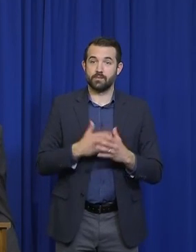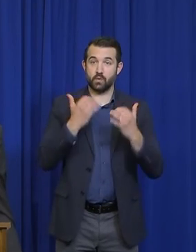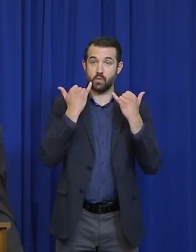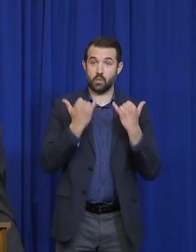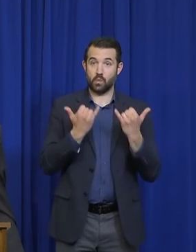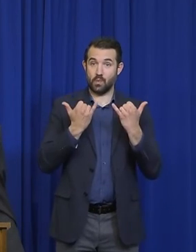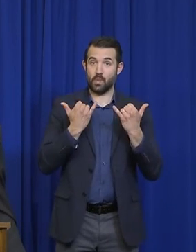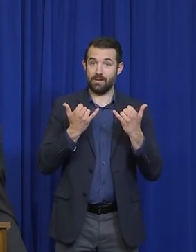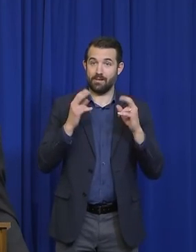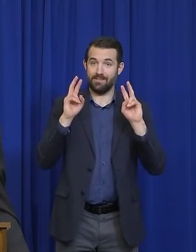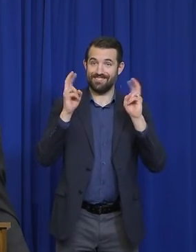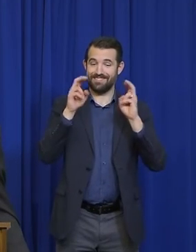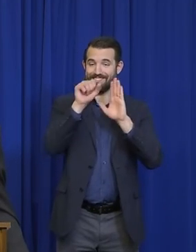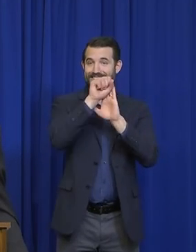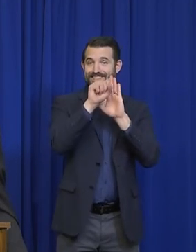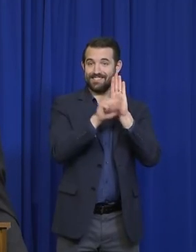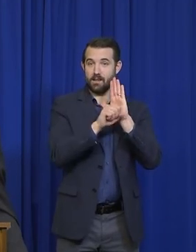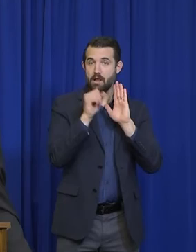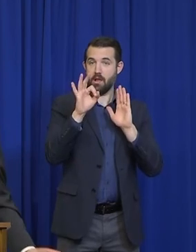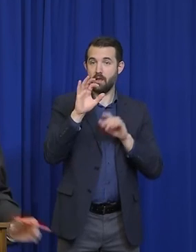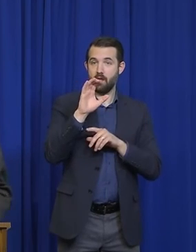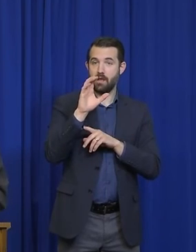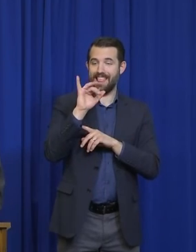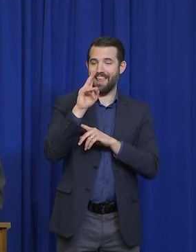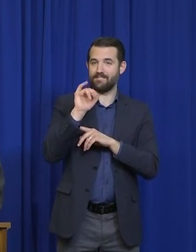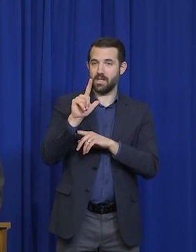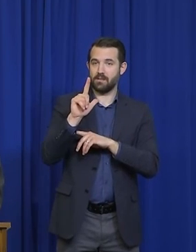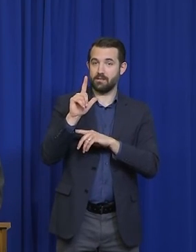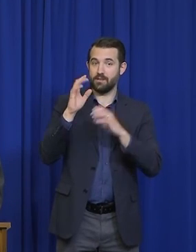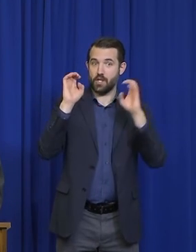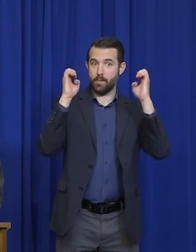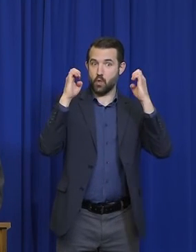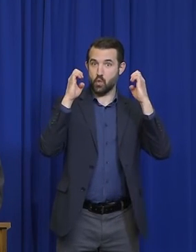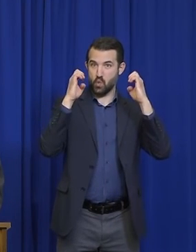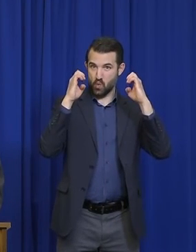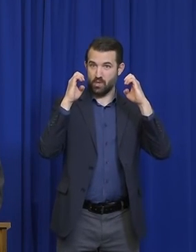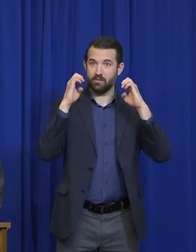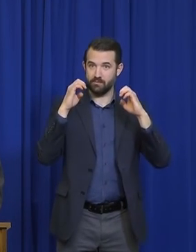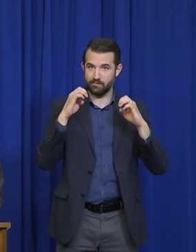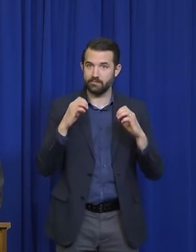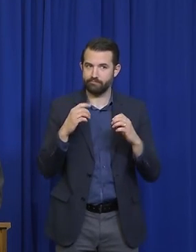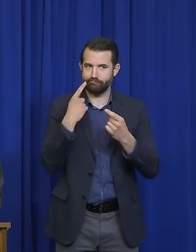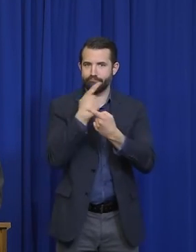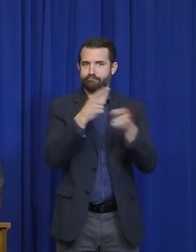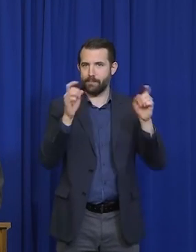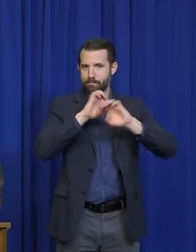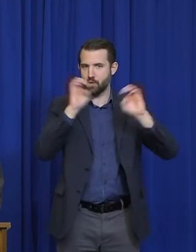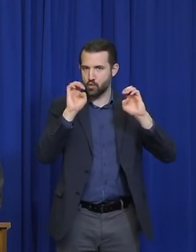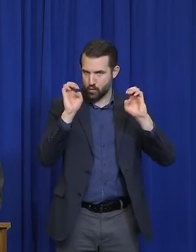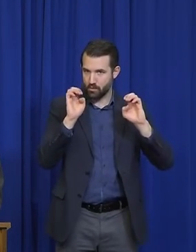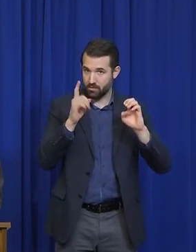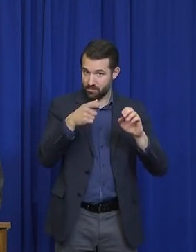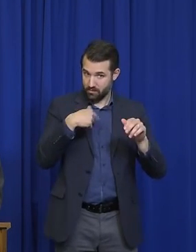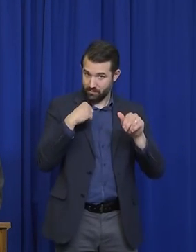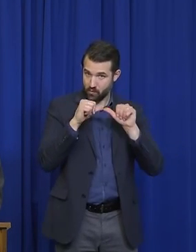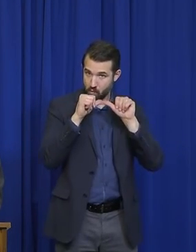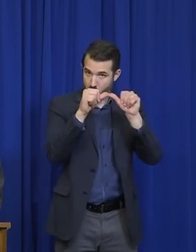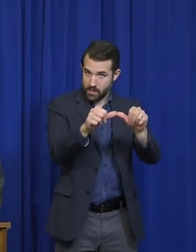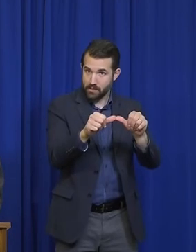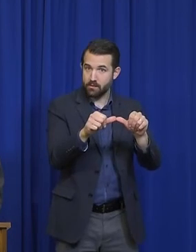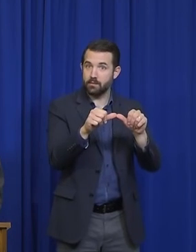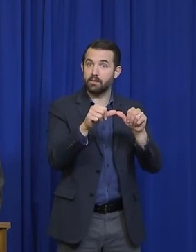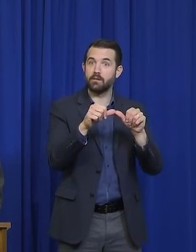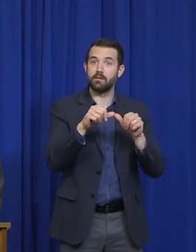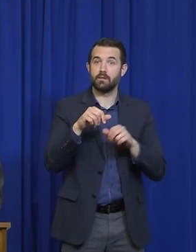declared, and there is, the decisions on these matters will be up to the administration, the executive branch of